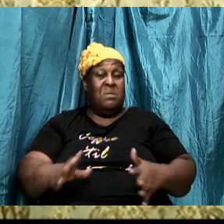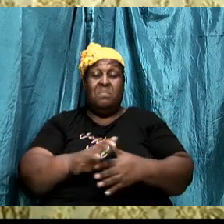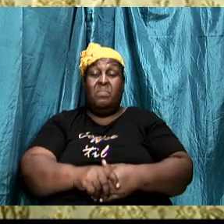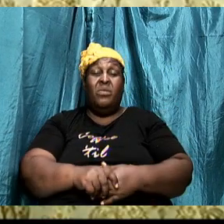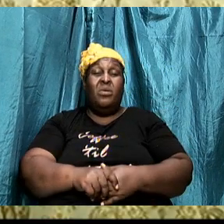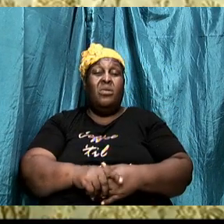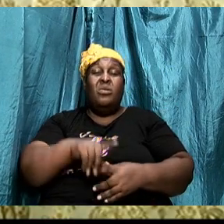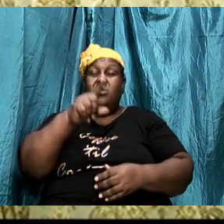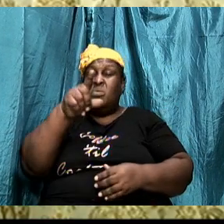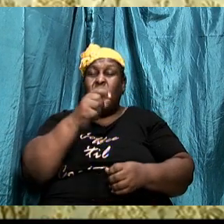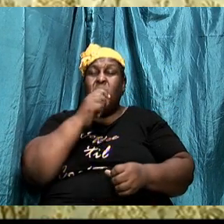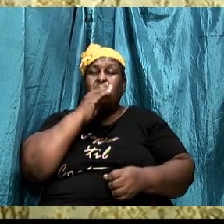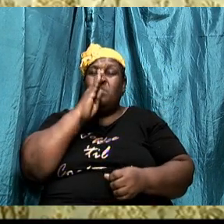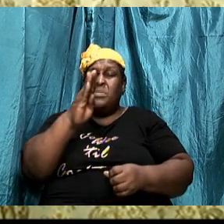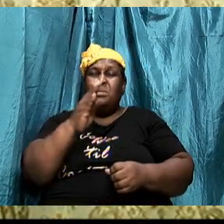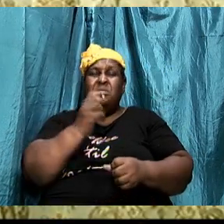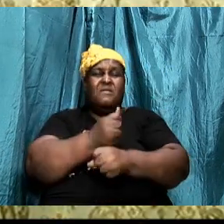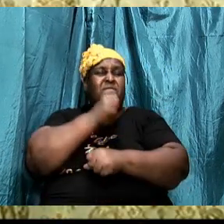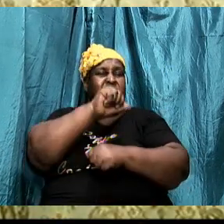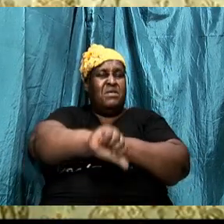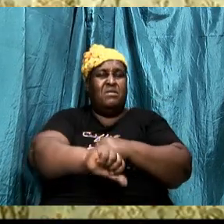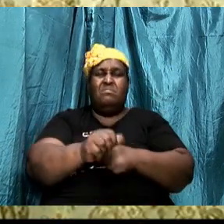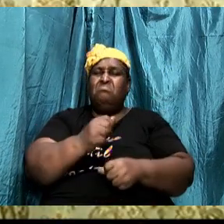you will never wait